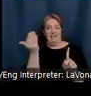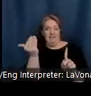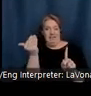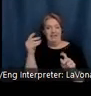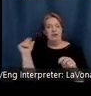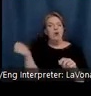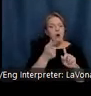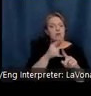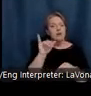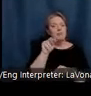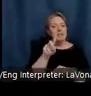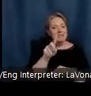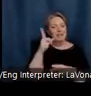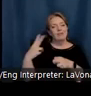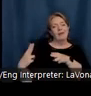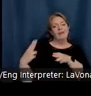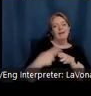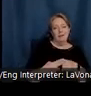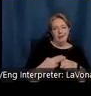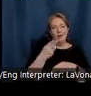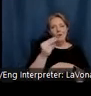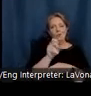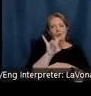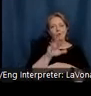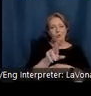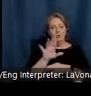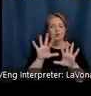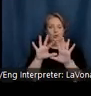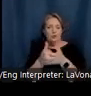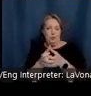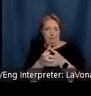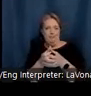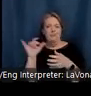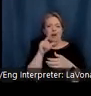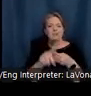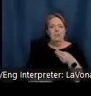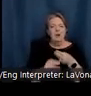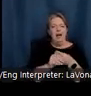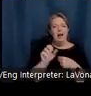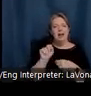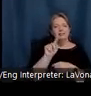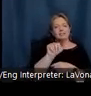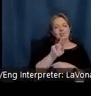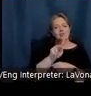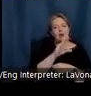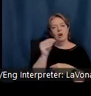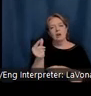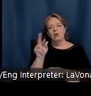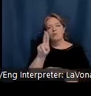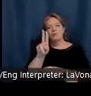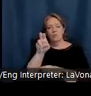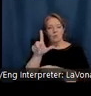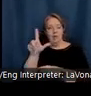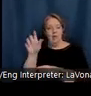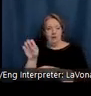with the additions of Otto Stark and Richard Grewell. These Hoosiers held great enthusiasm